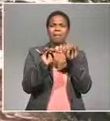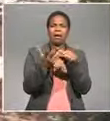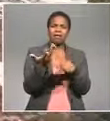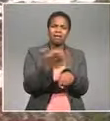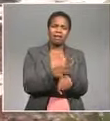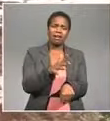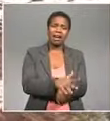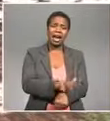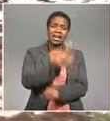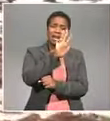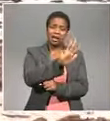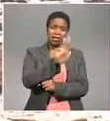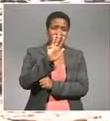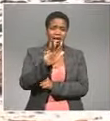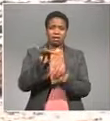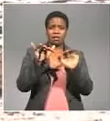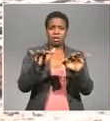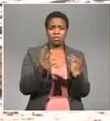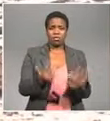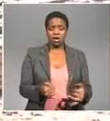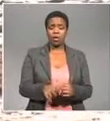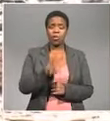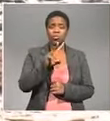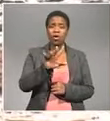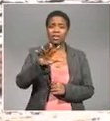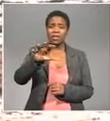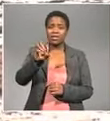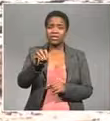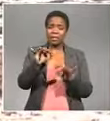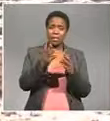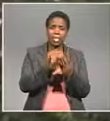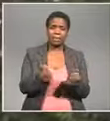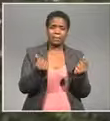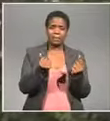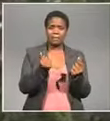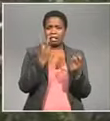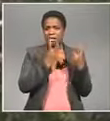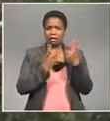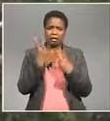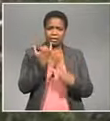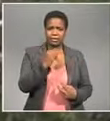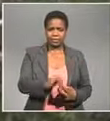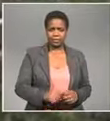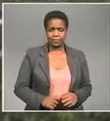has now risen to 99 And more than 250 people are still missing